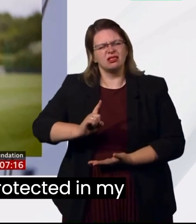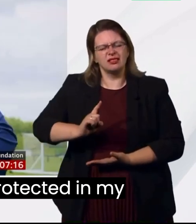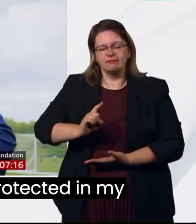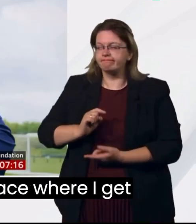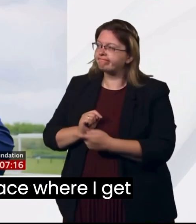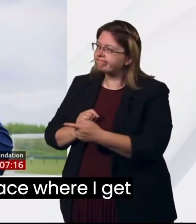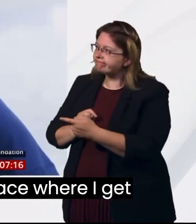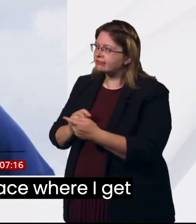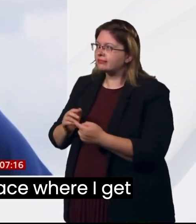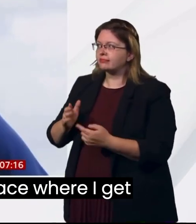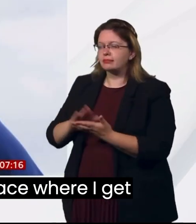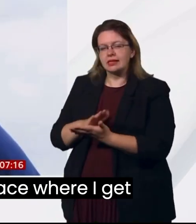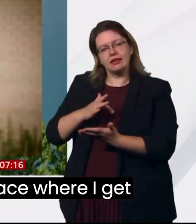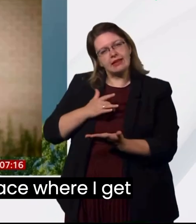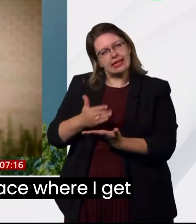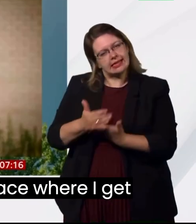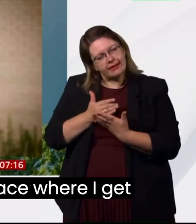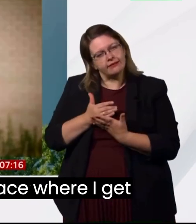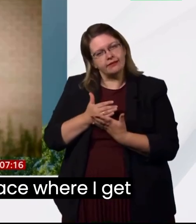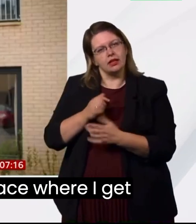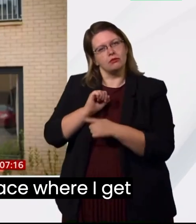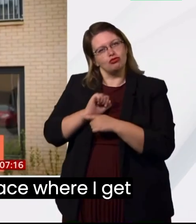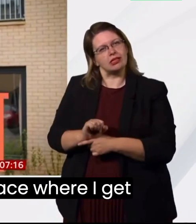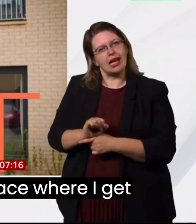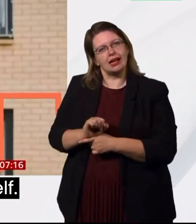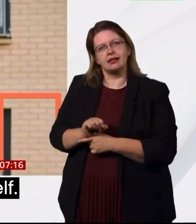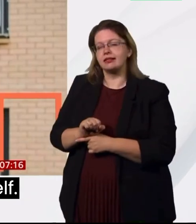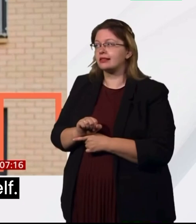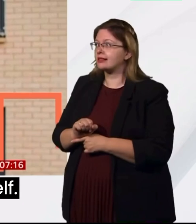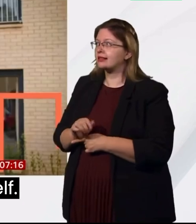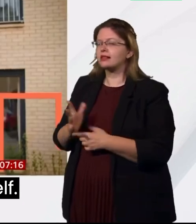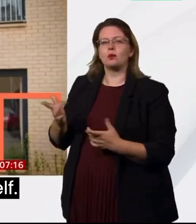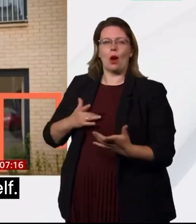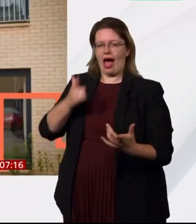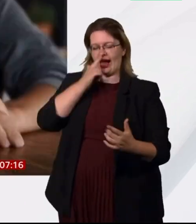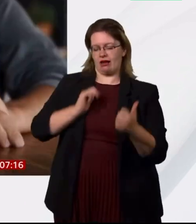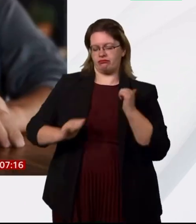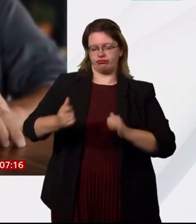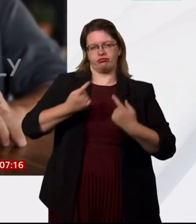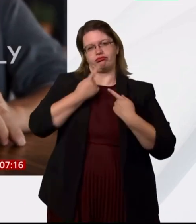protected in my own bed. Home is a safe space where I get to rebuild myself.